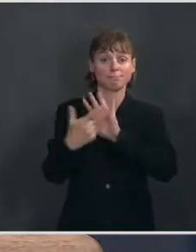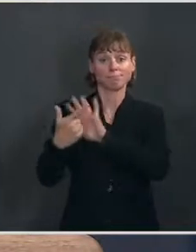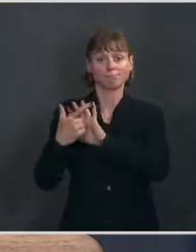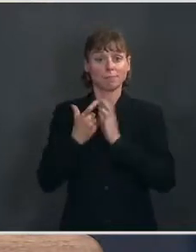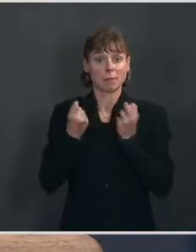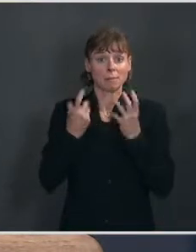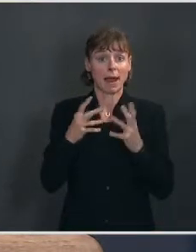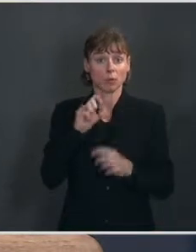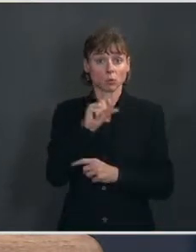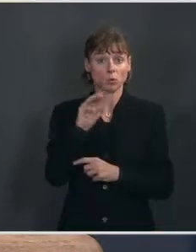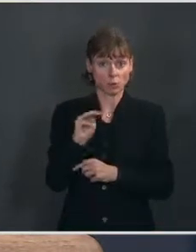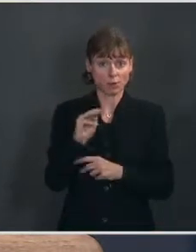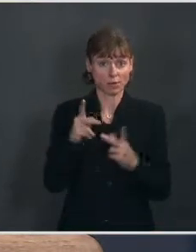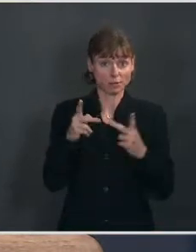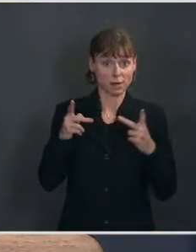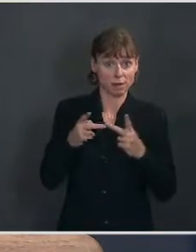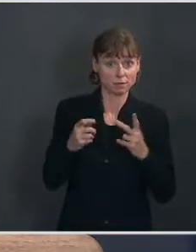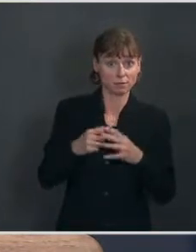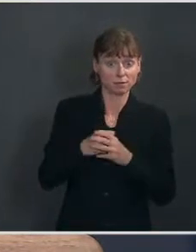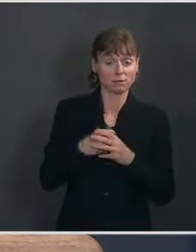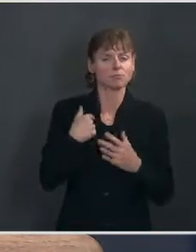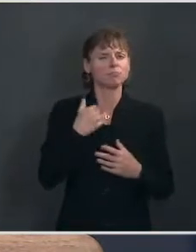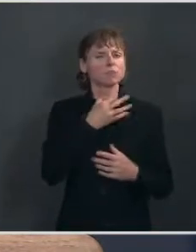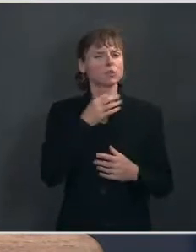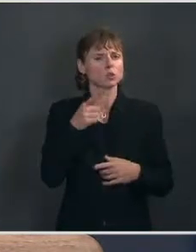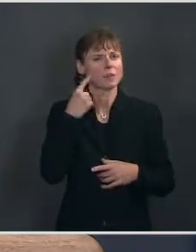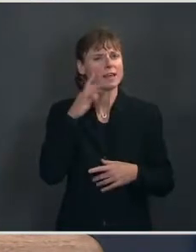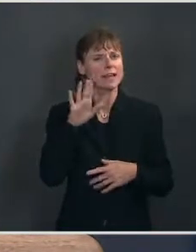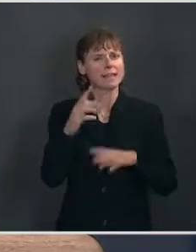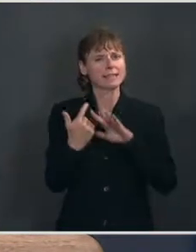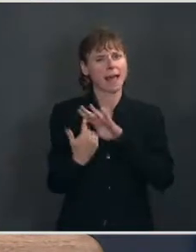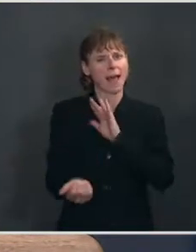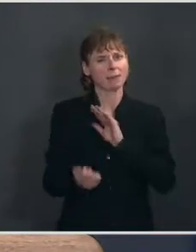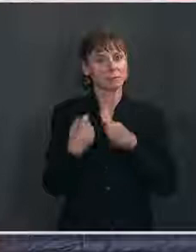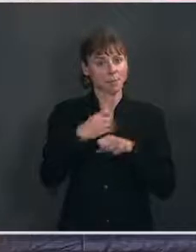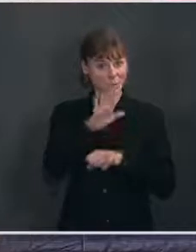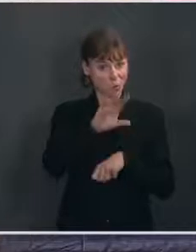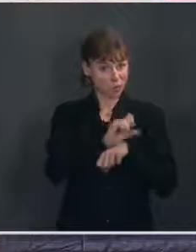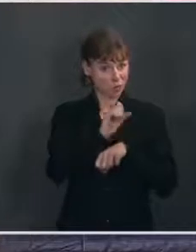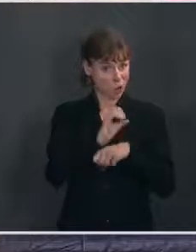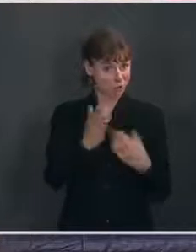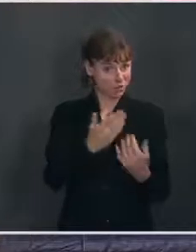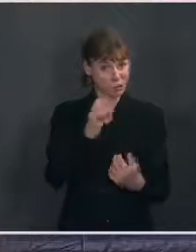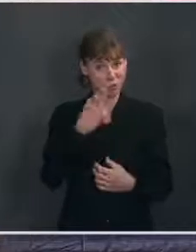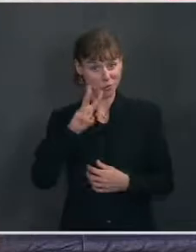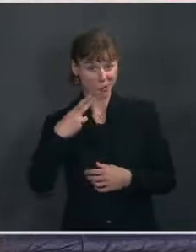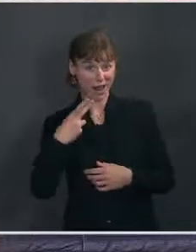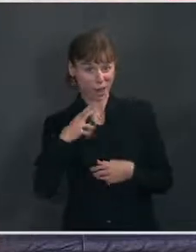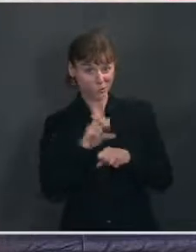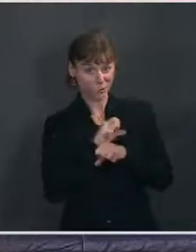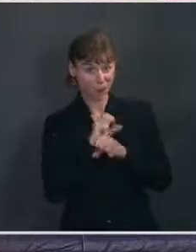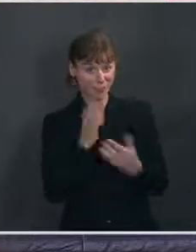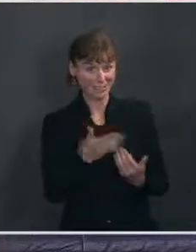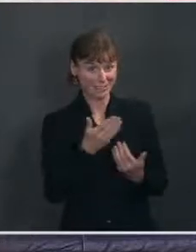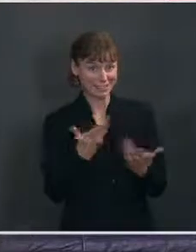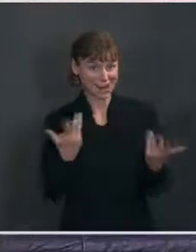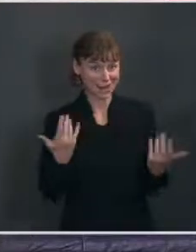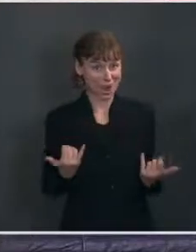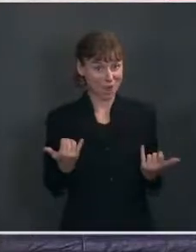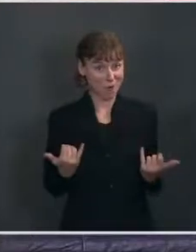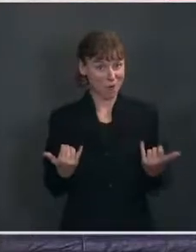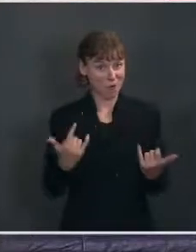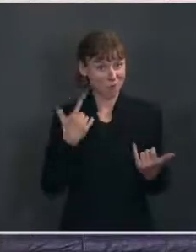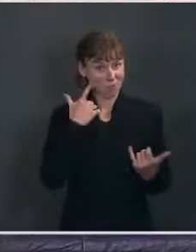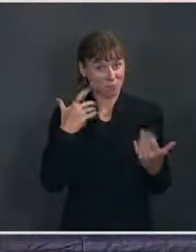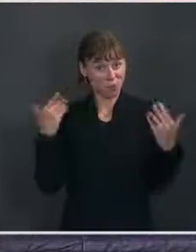I'm just curious whether you think his absence has made your job any easier or the White House's job any easier as it kind of goes forward on these